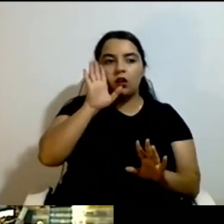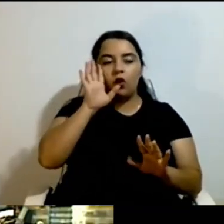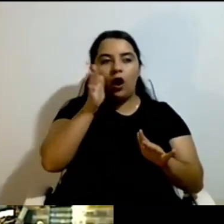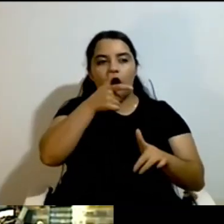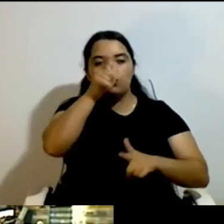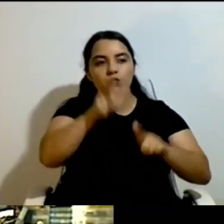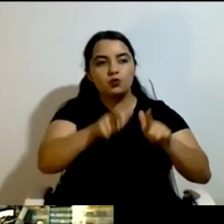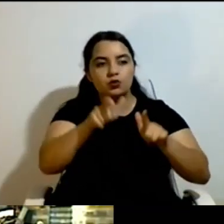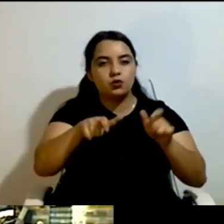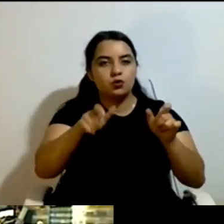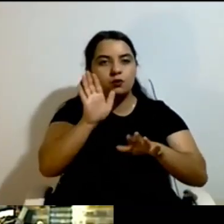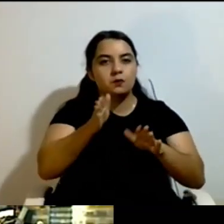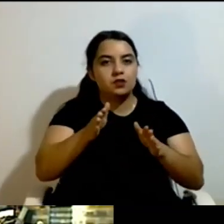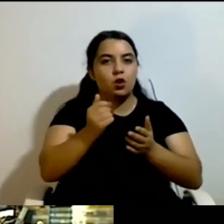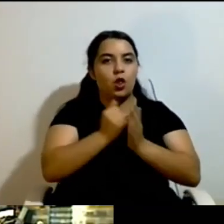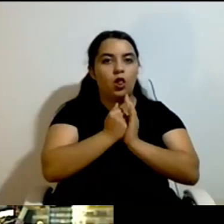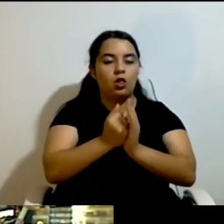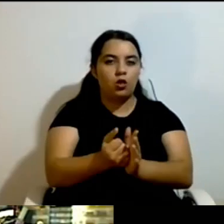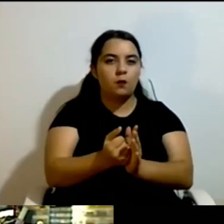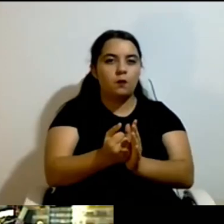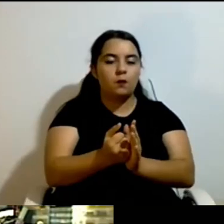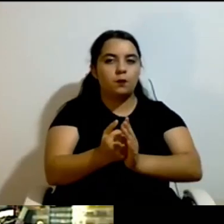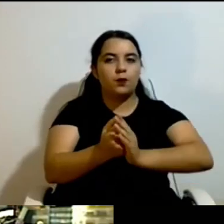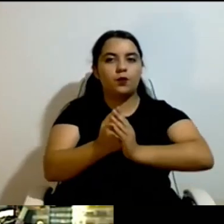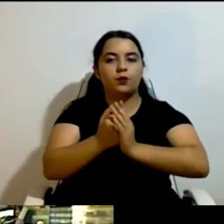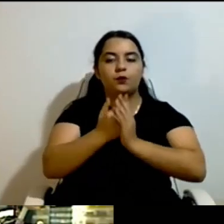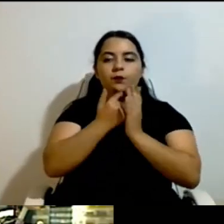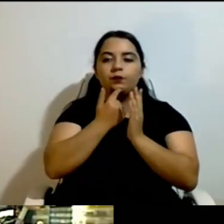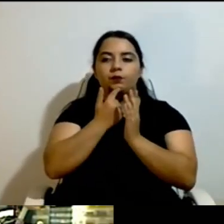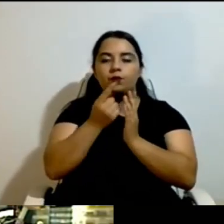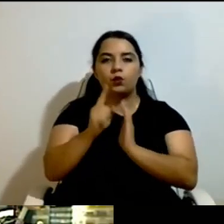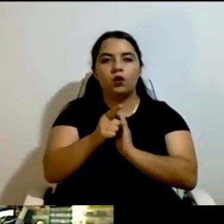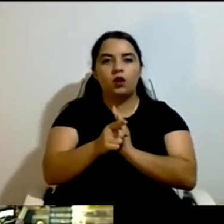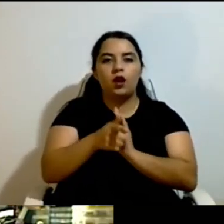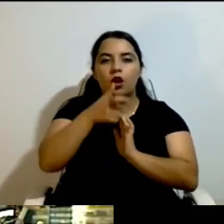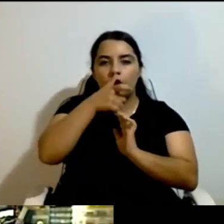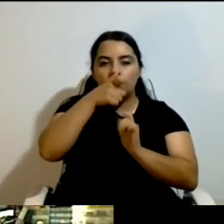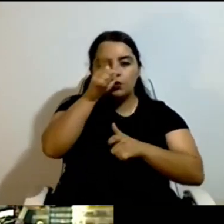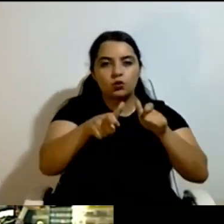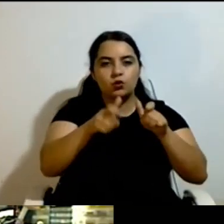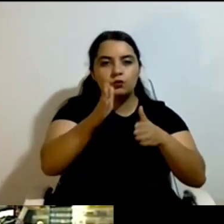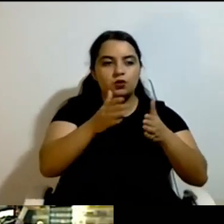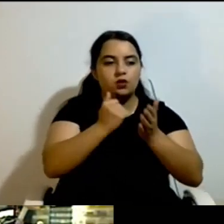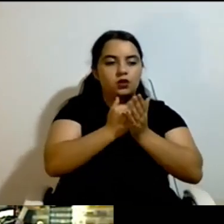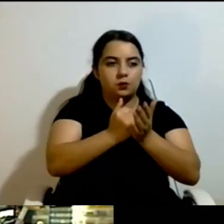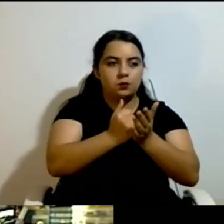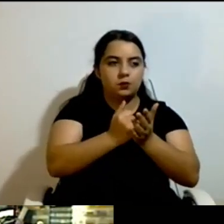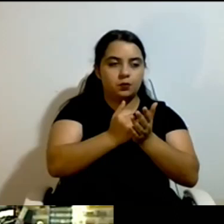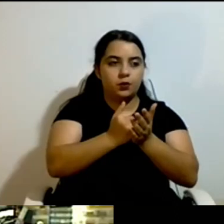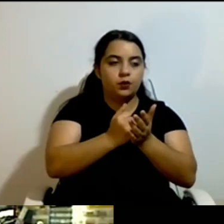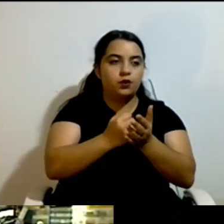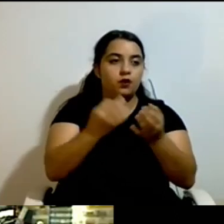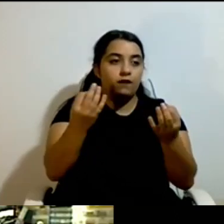rather high assistance need, but not with the extreme need. Because the